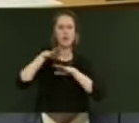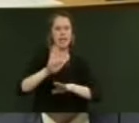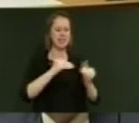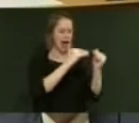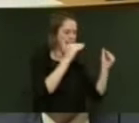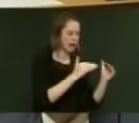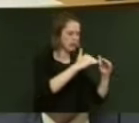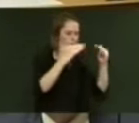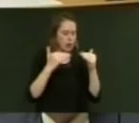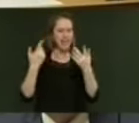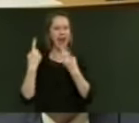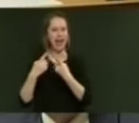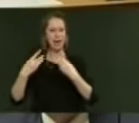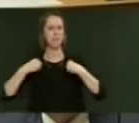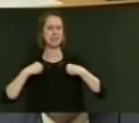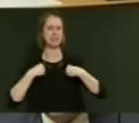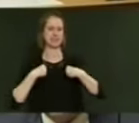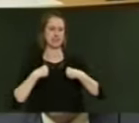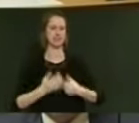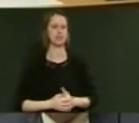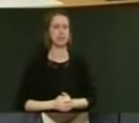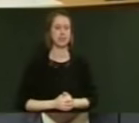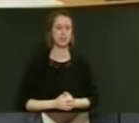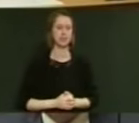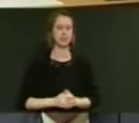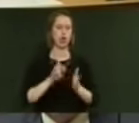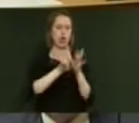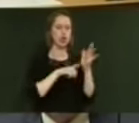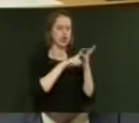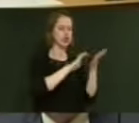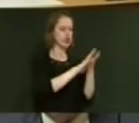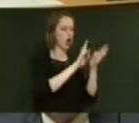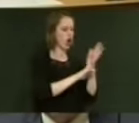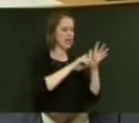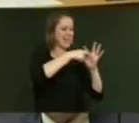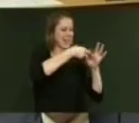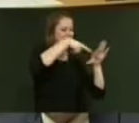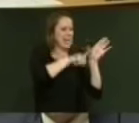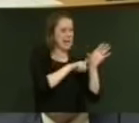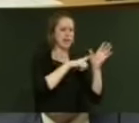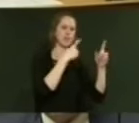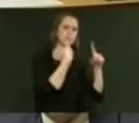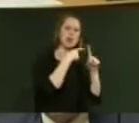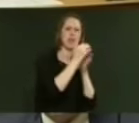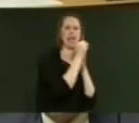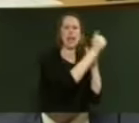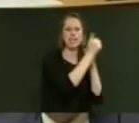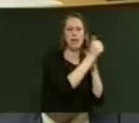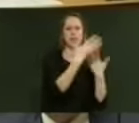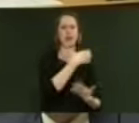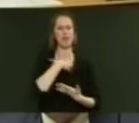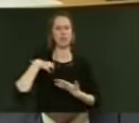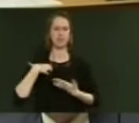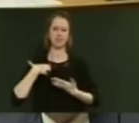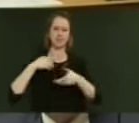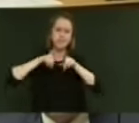households and businesses. Under John Key's positive leadership, the Government has been stable and